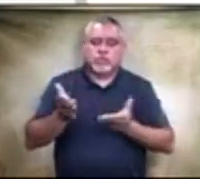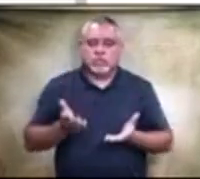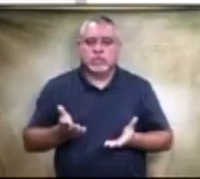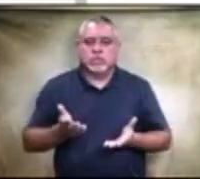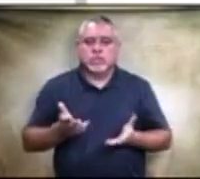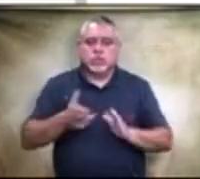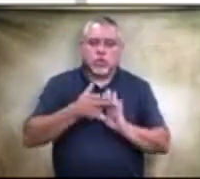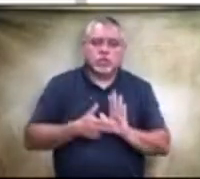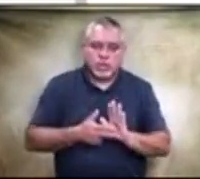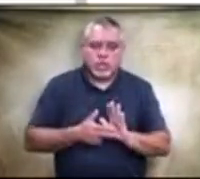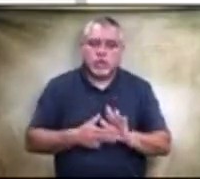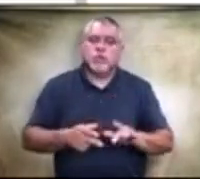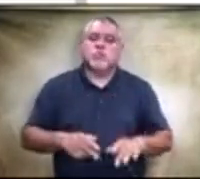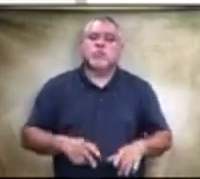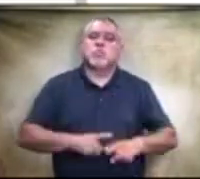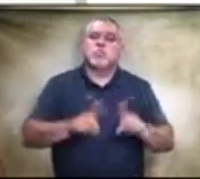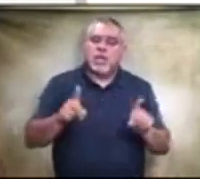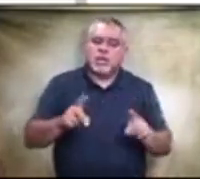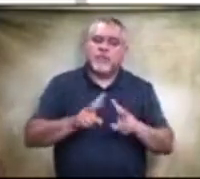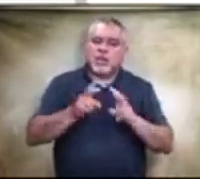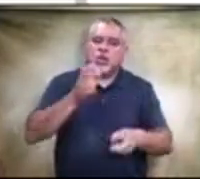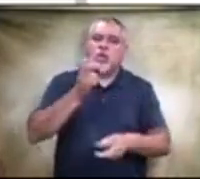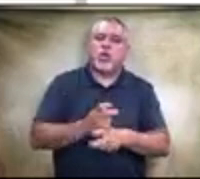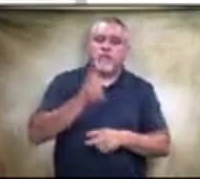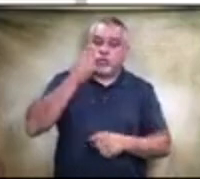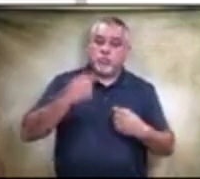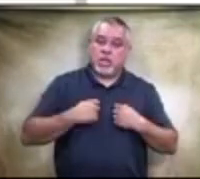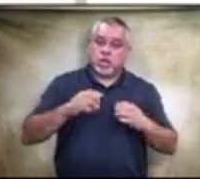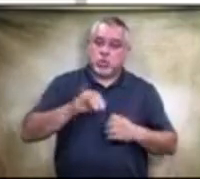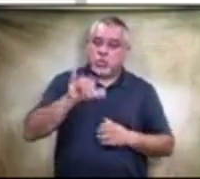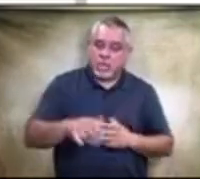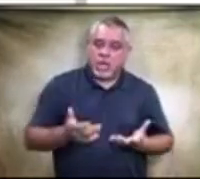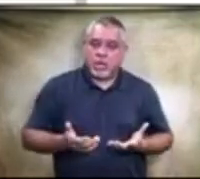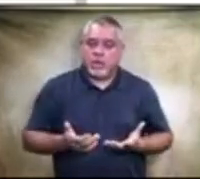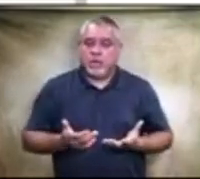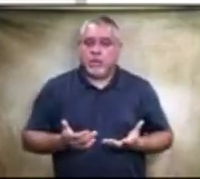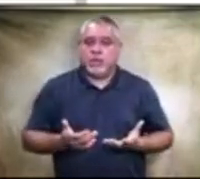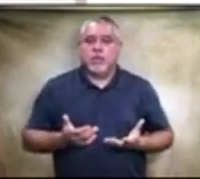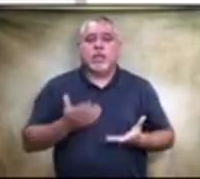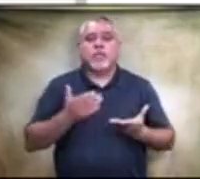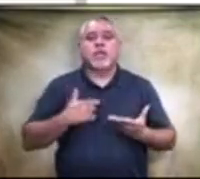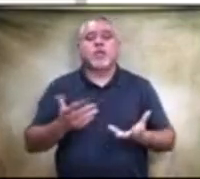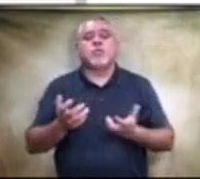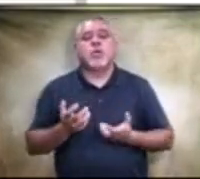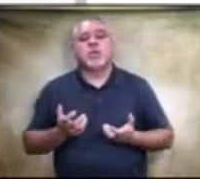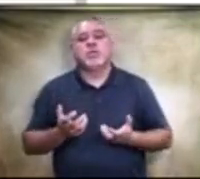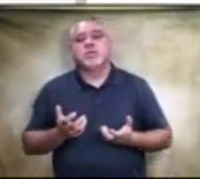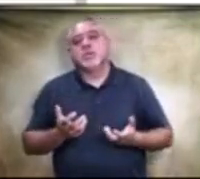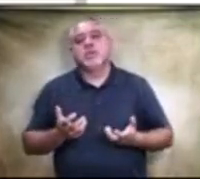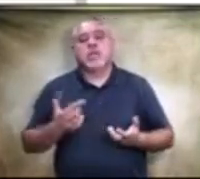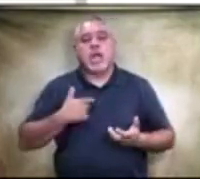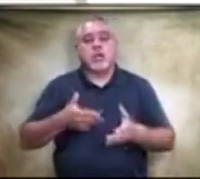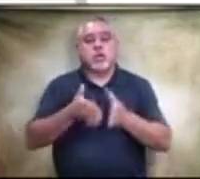but it would be very, very hard for me to do that. Now, the thing that I want, that I have requested and